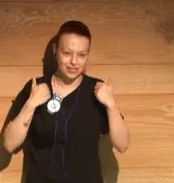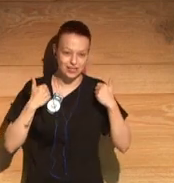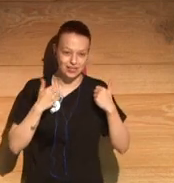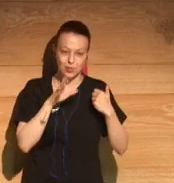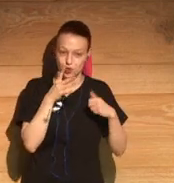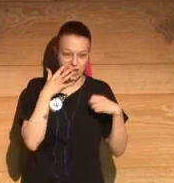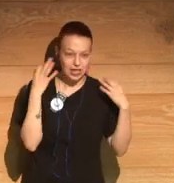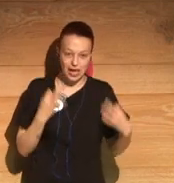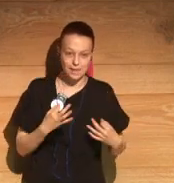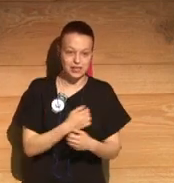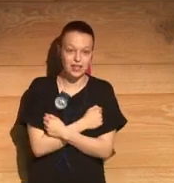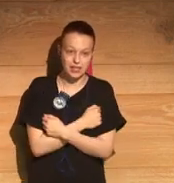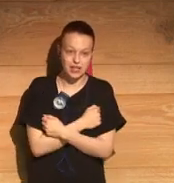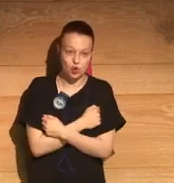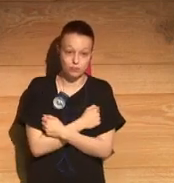read that novel.